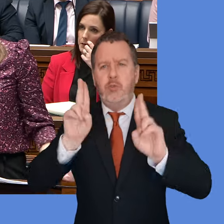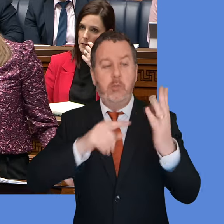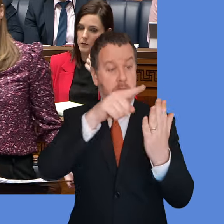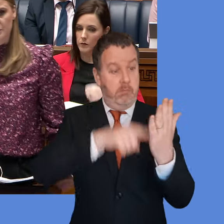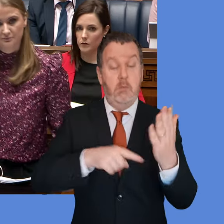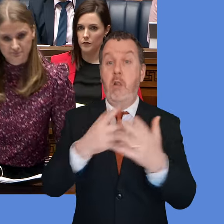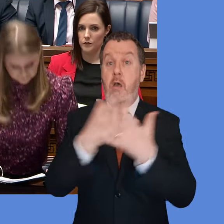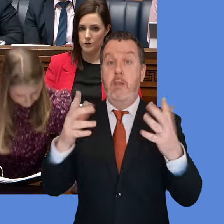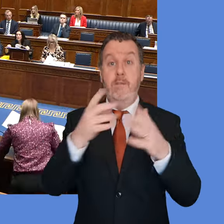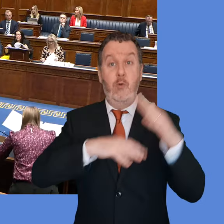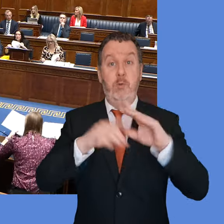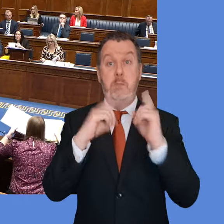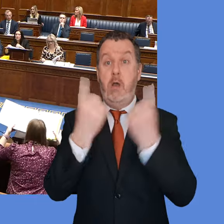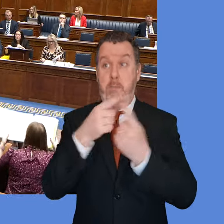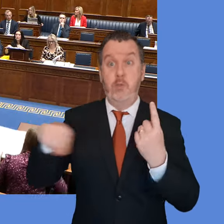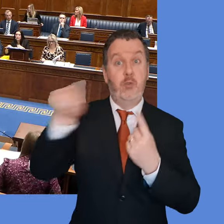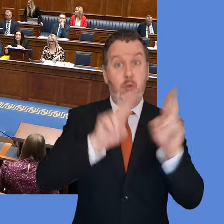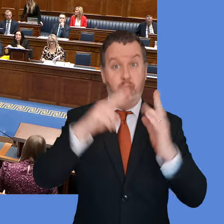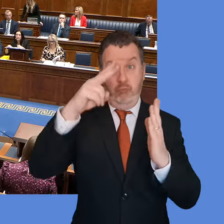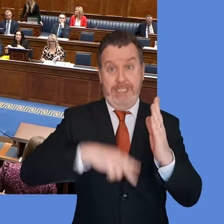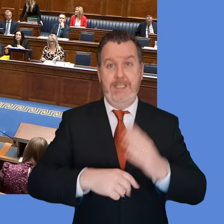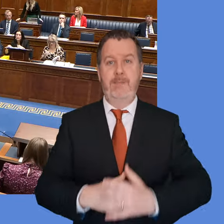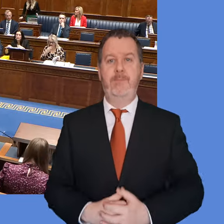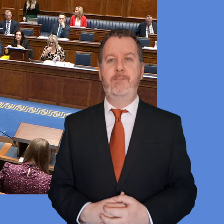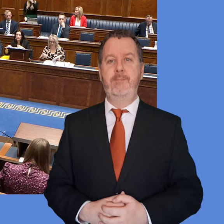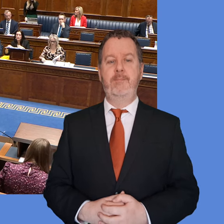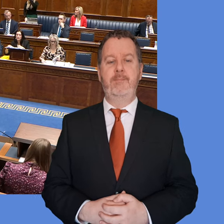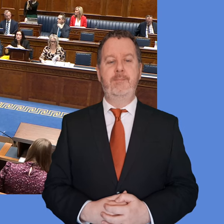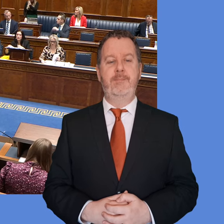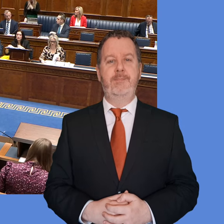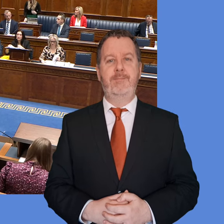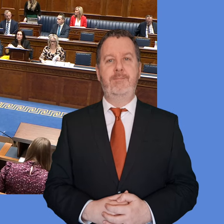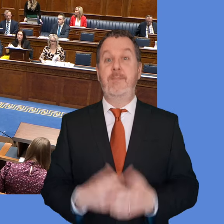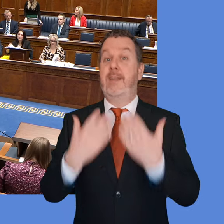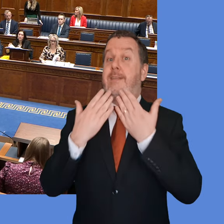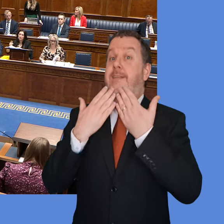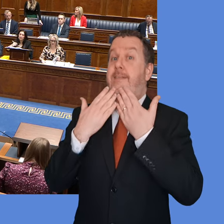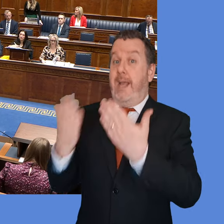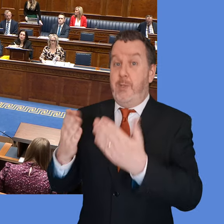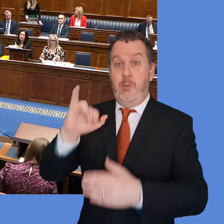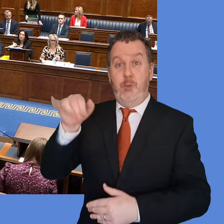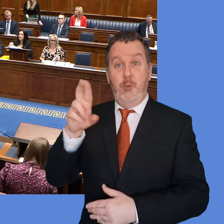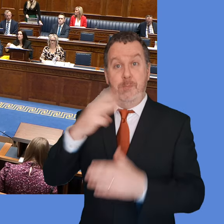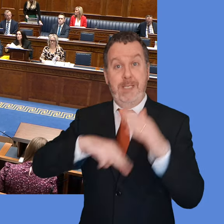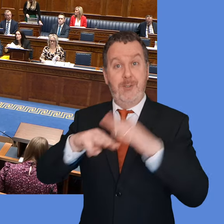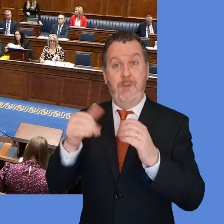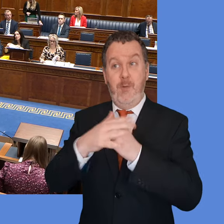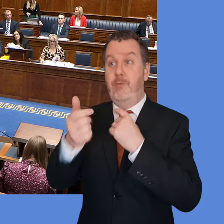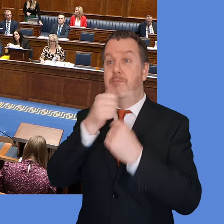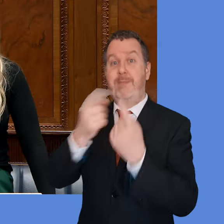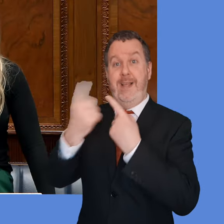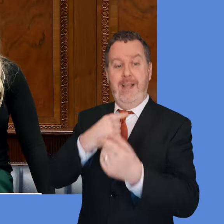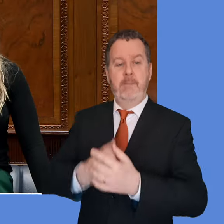a number of government departments. Paul Sheryl Branley. Thank you, Mr Speaker, and thank you to the Junior Minister. My constituency